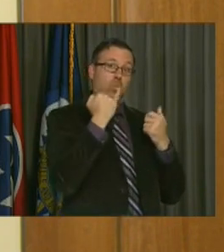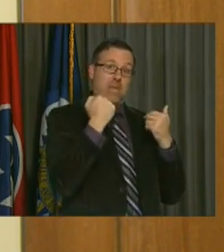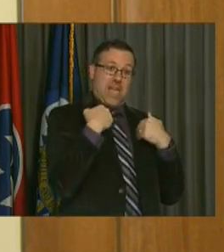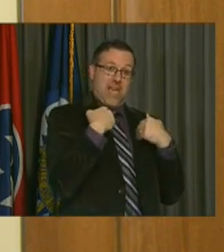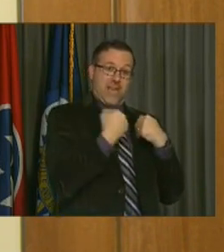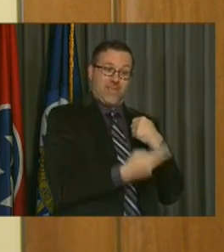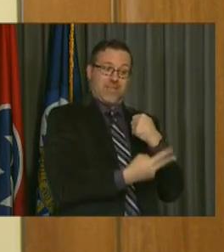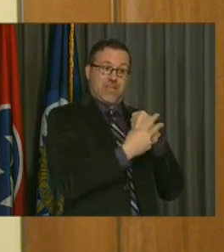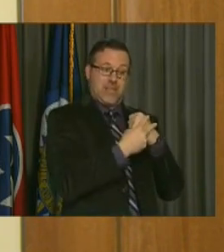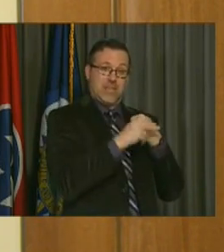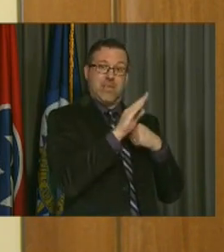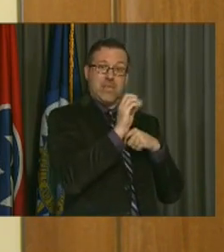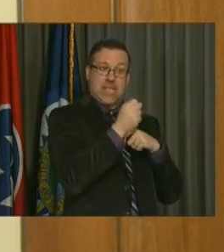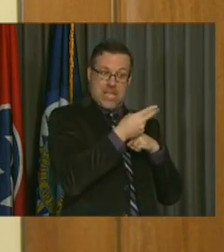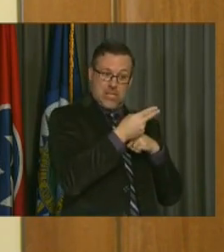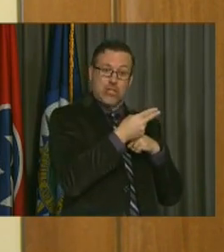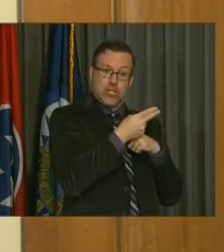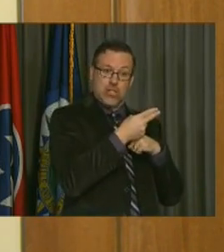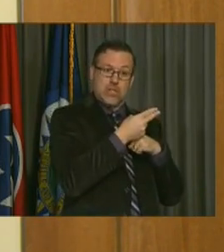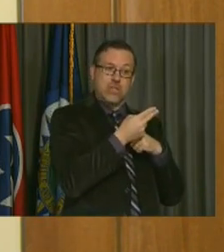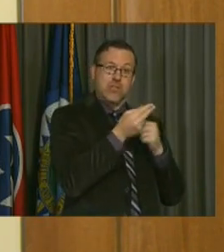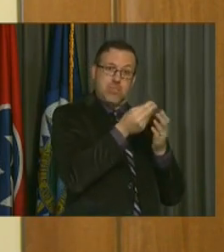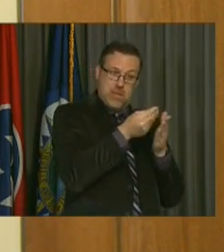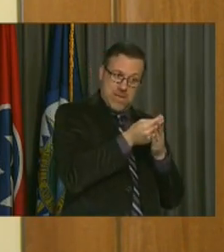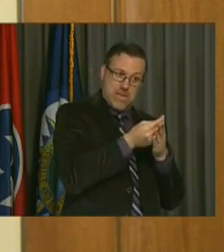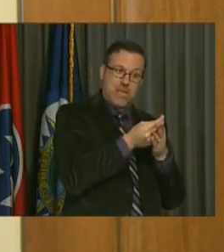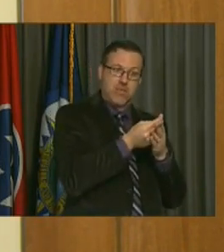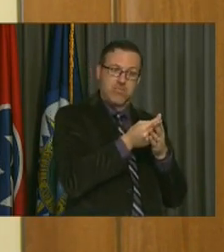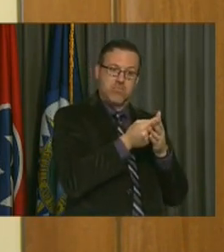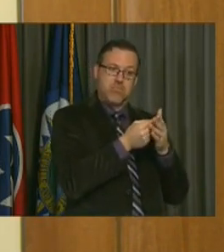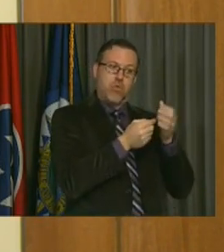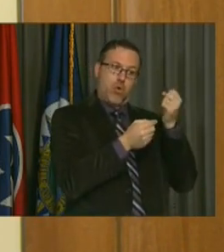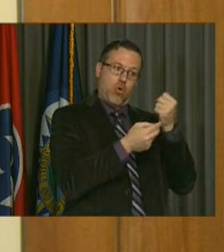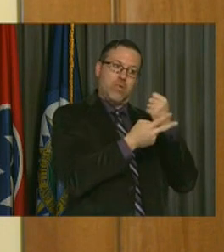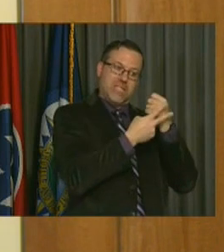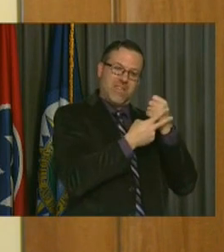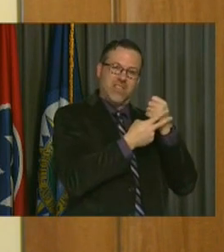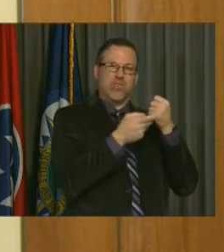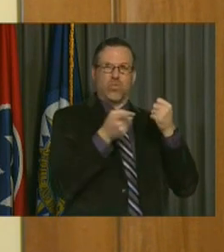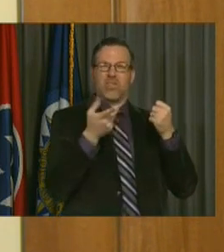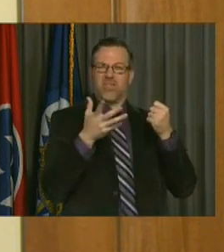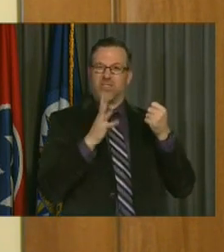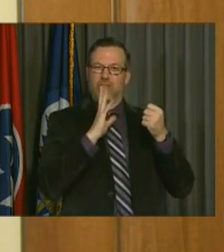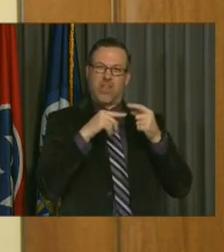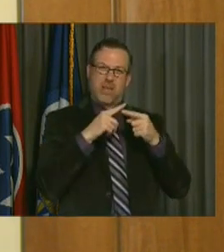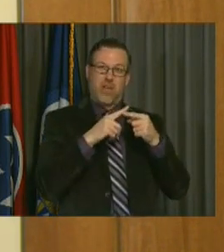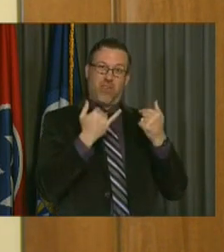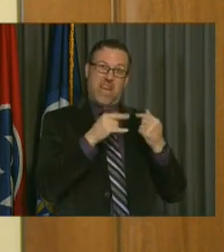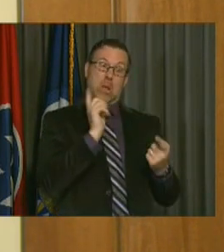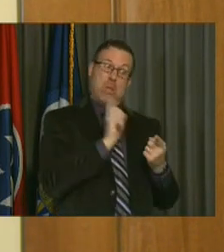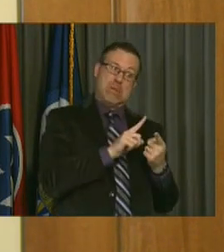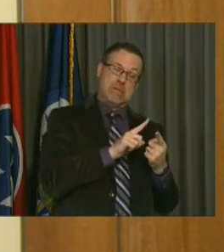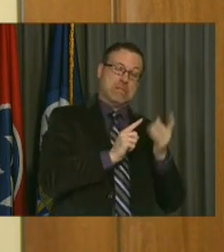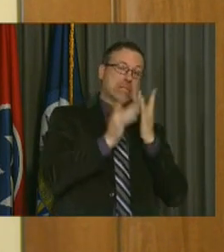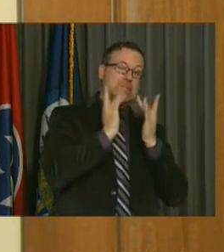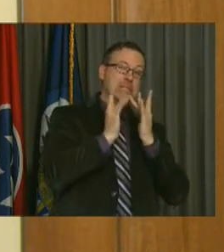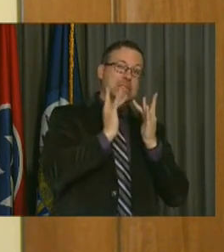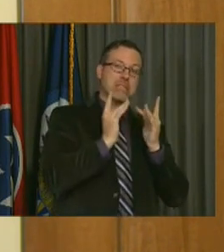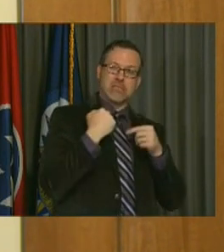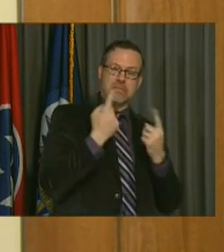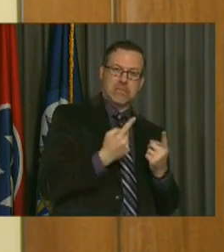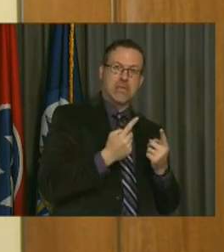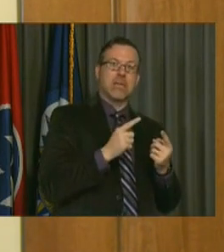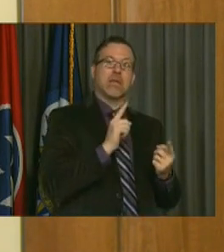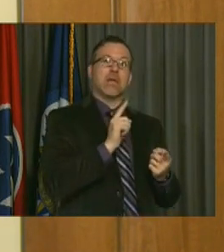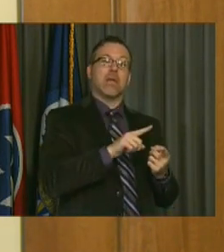that carried over into the next year, which is the cash reserve that we've been talking about that's been thin or really low,